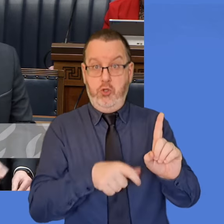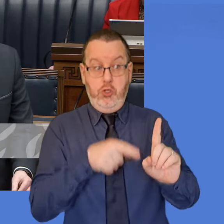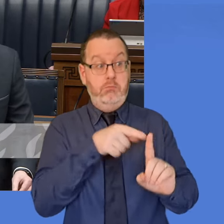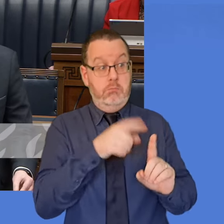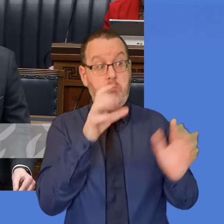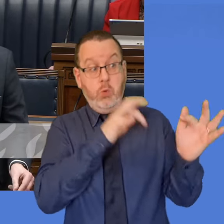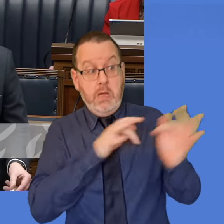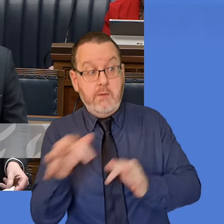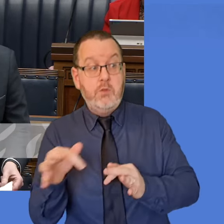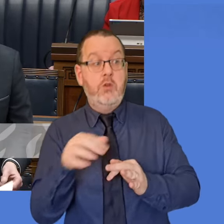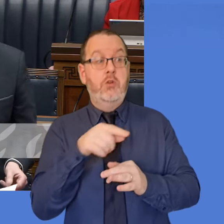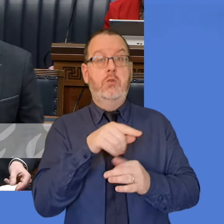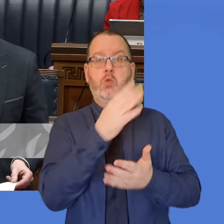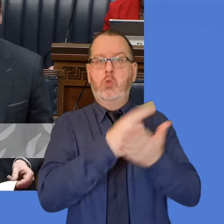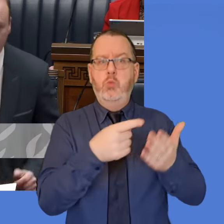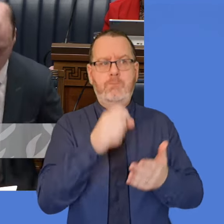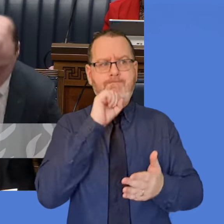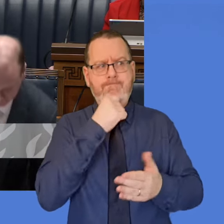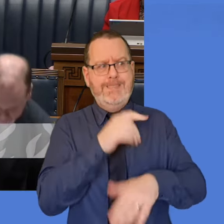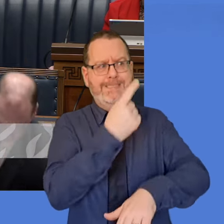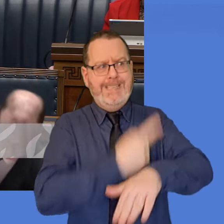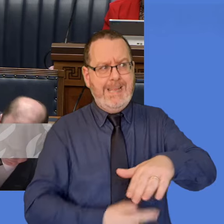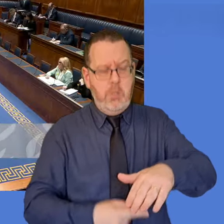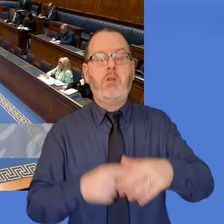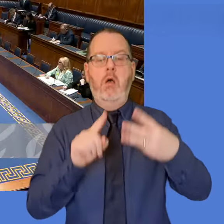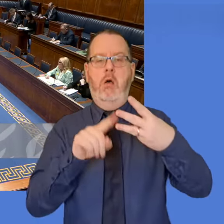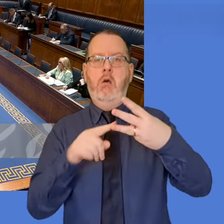they are caring for a severely disabled person.